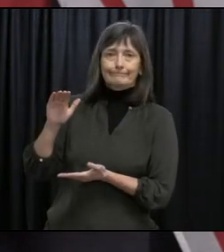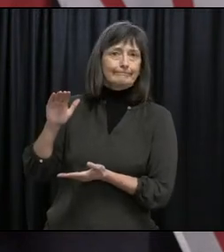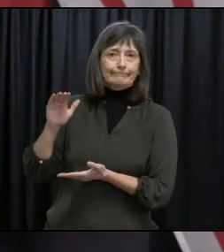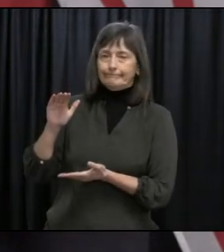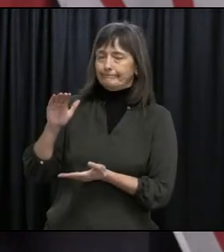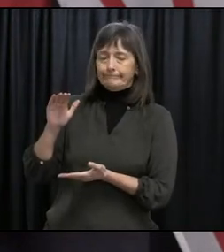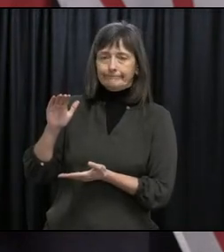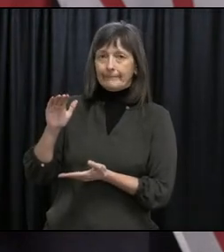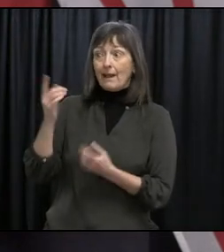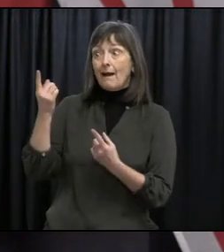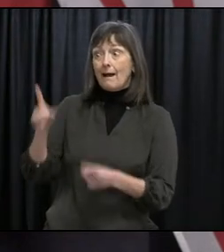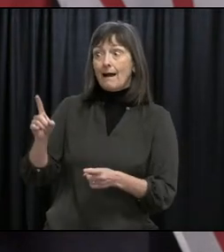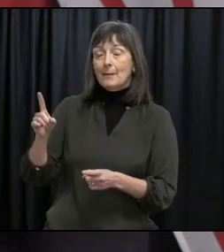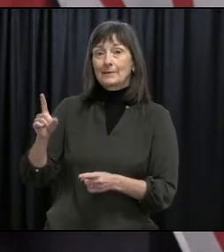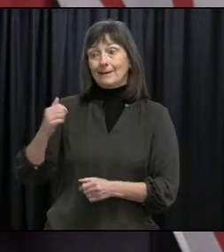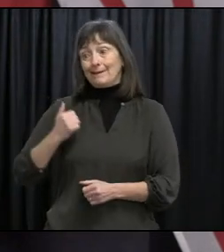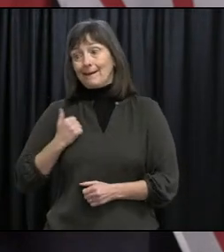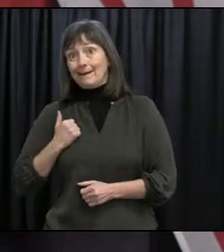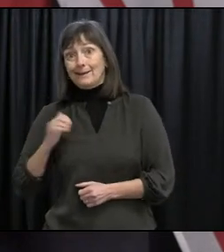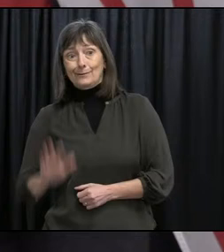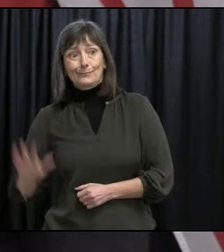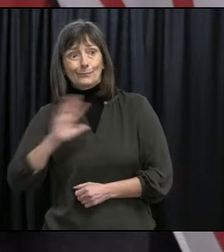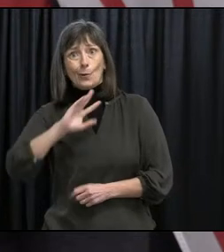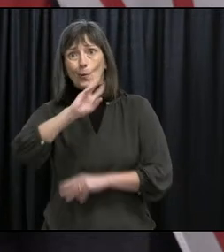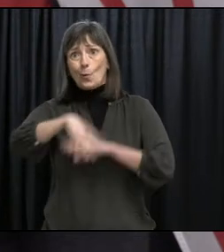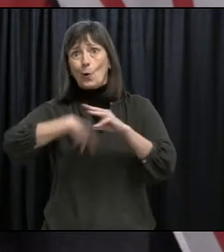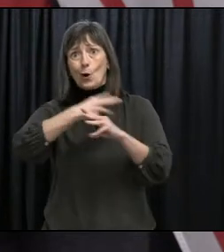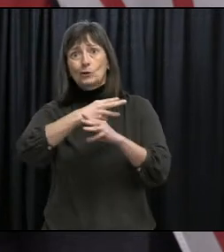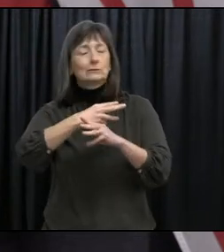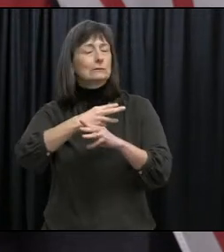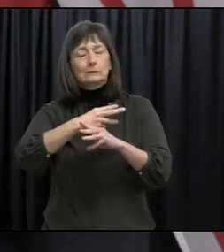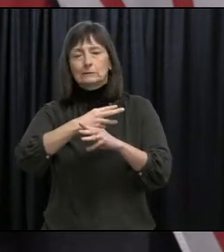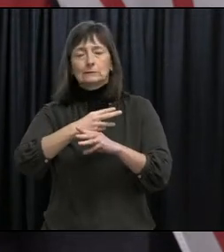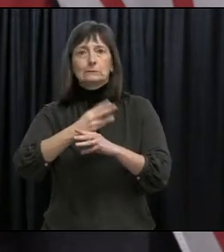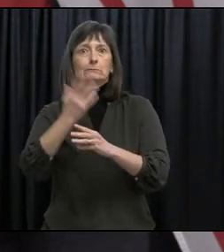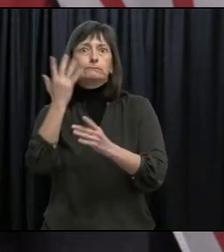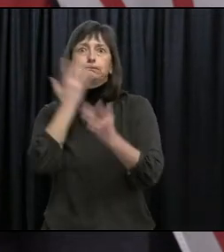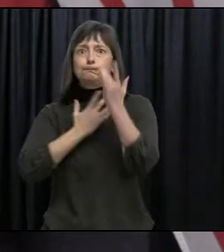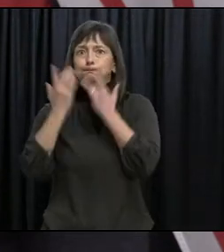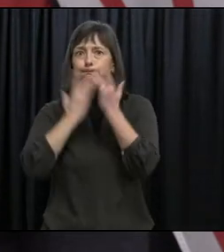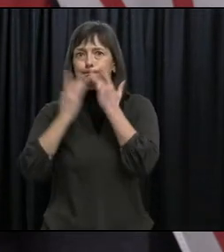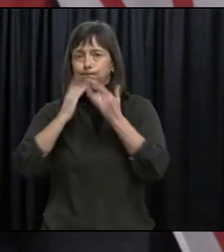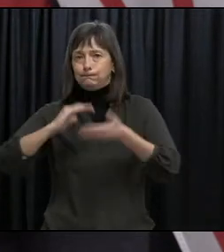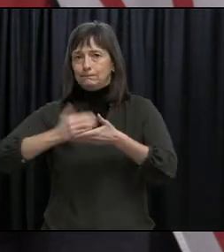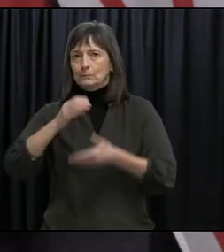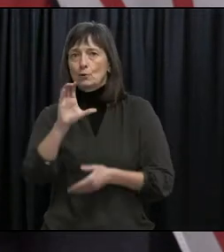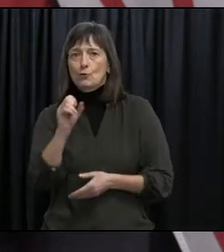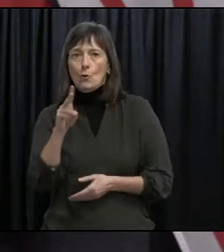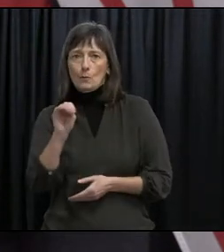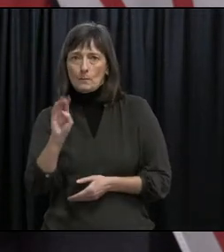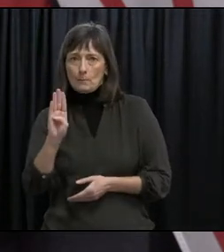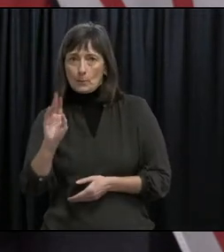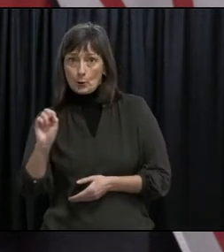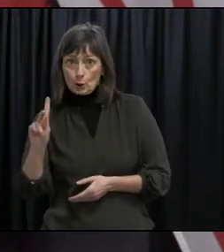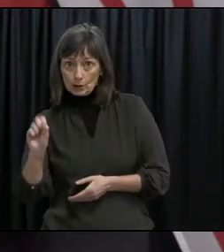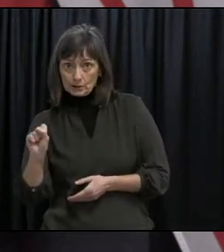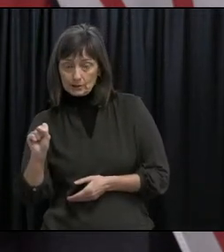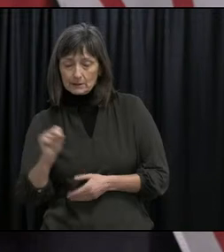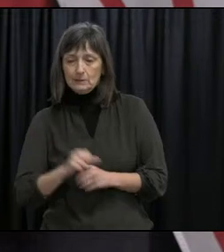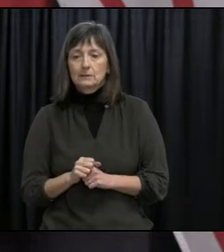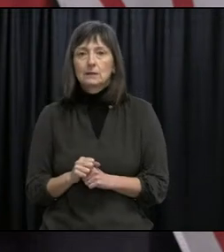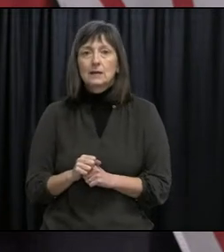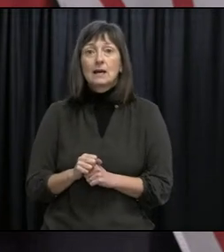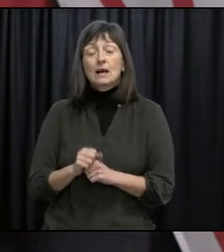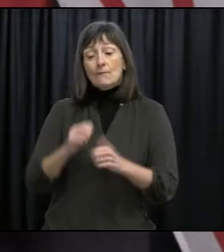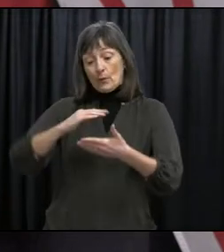national and global demand is far outstripping availability of both devices and